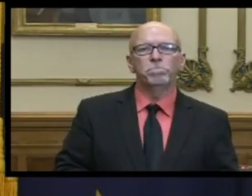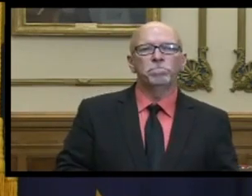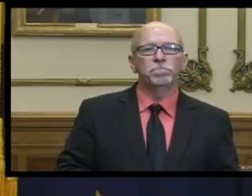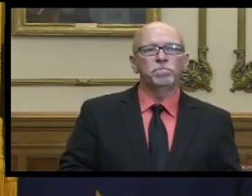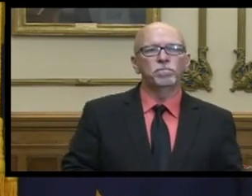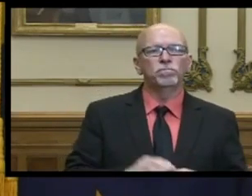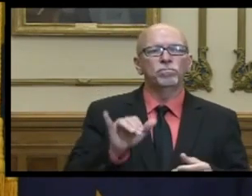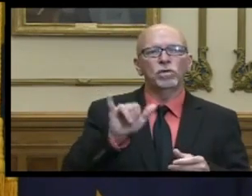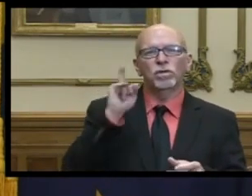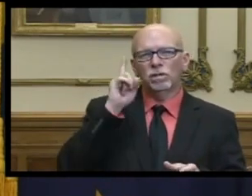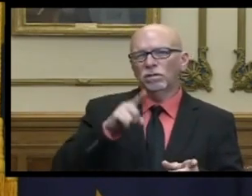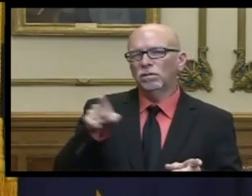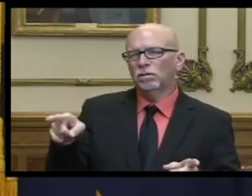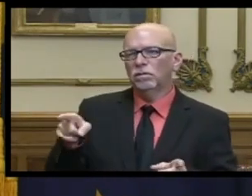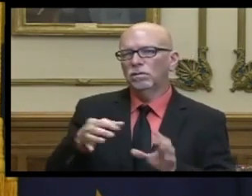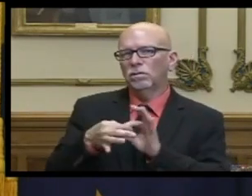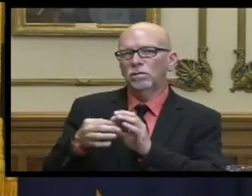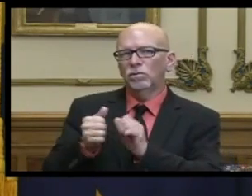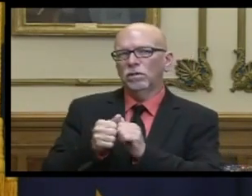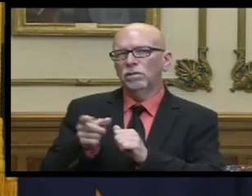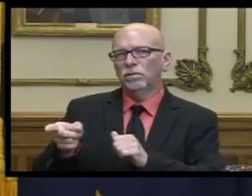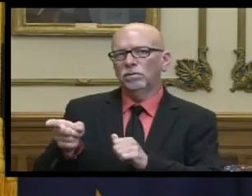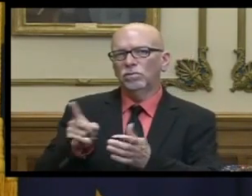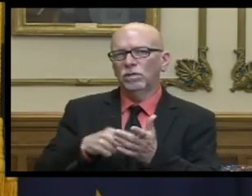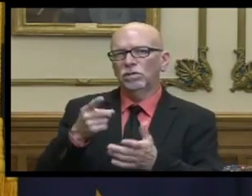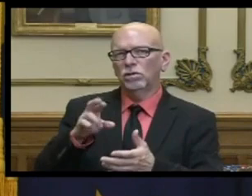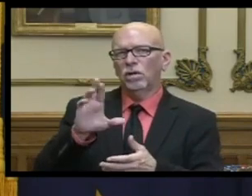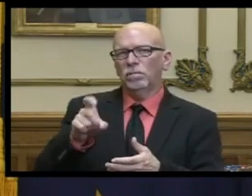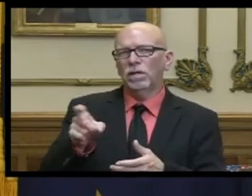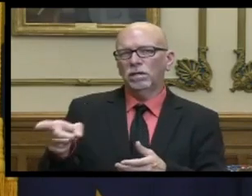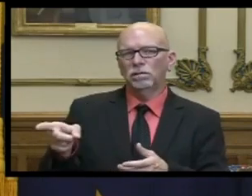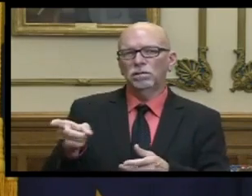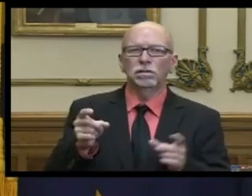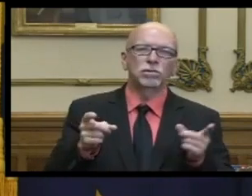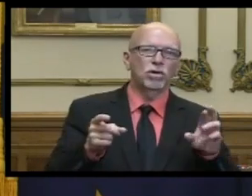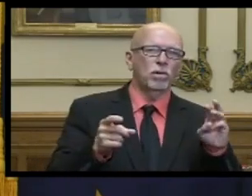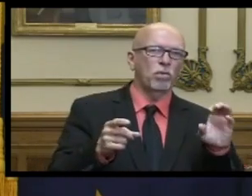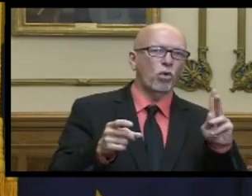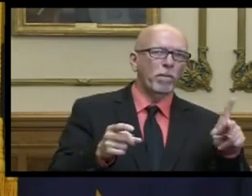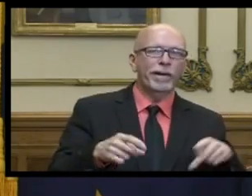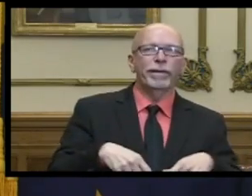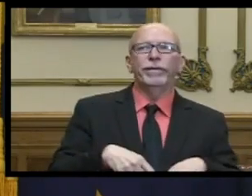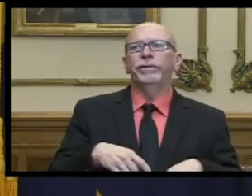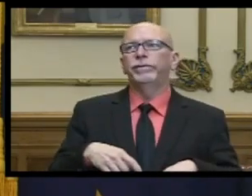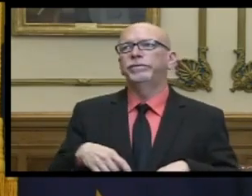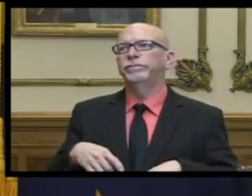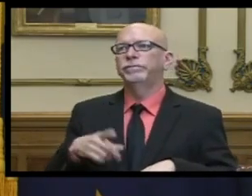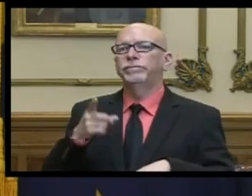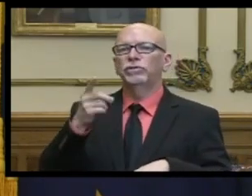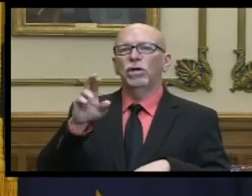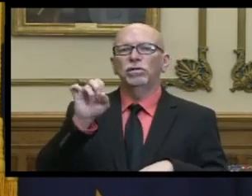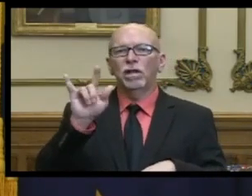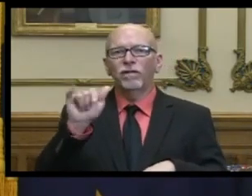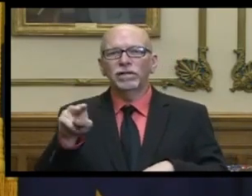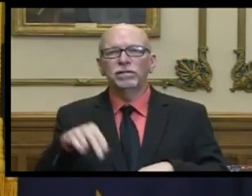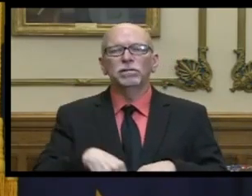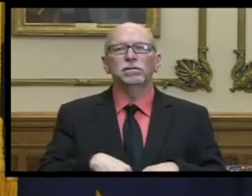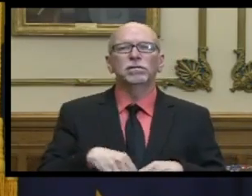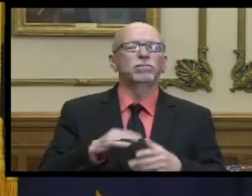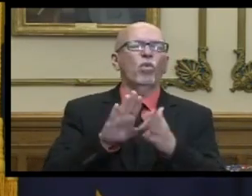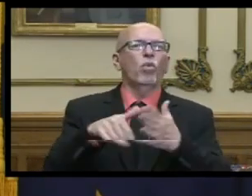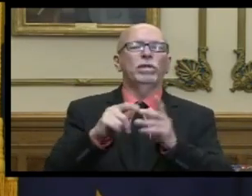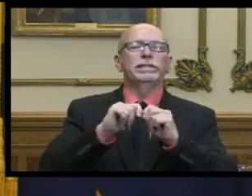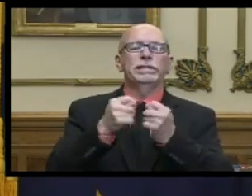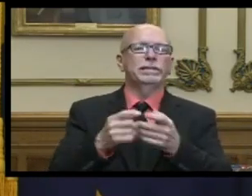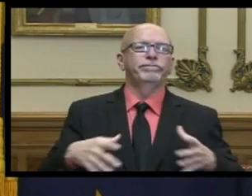and i think this goes kind of hand in glove with what dr box and dr mccormick and dr sullivan the whole